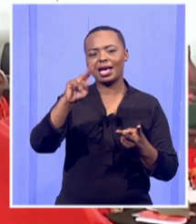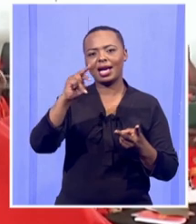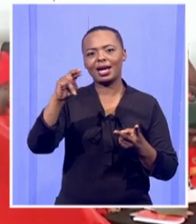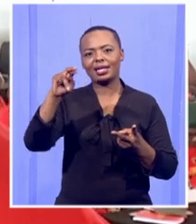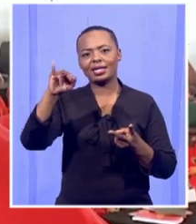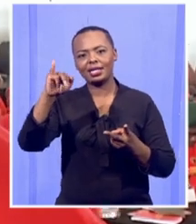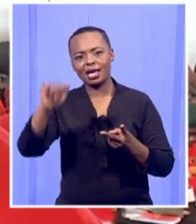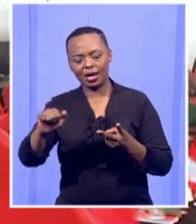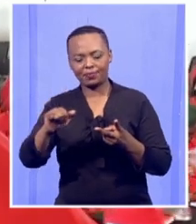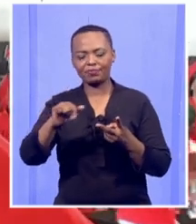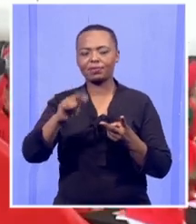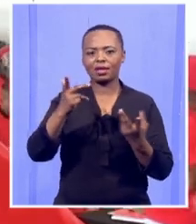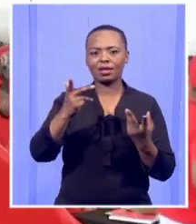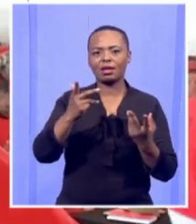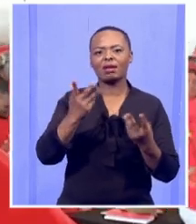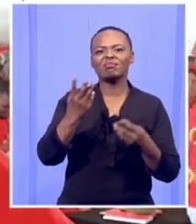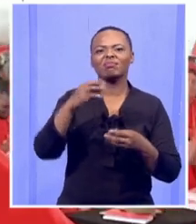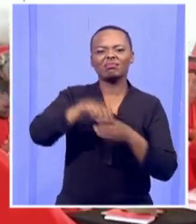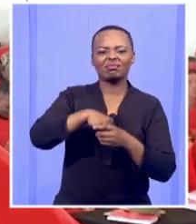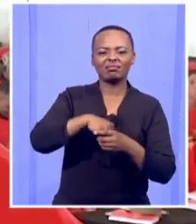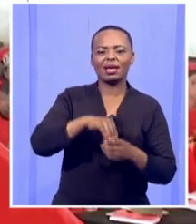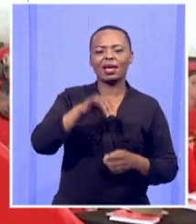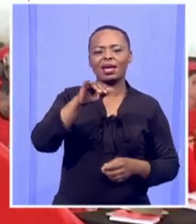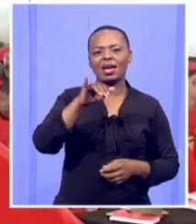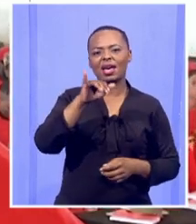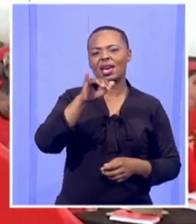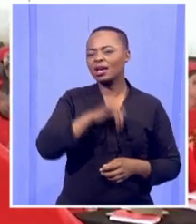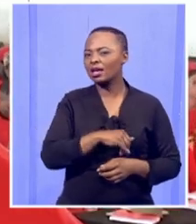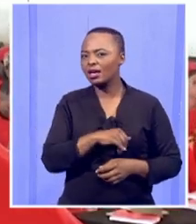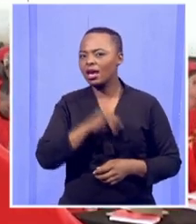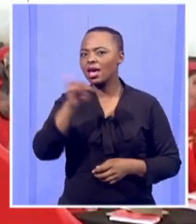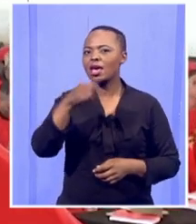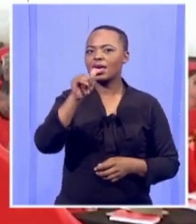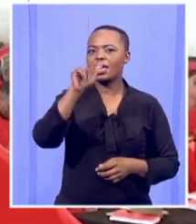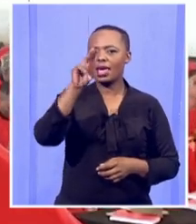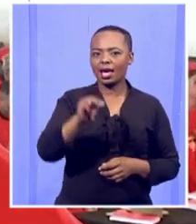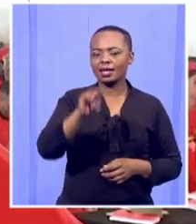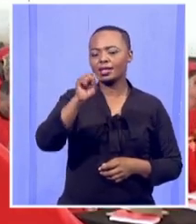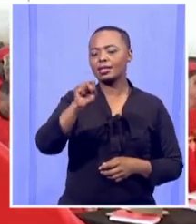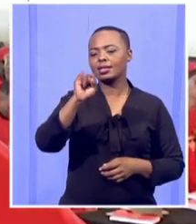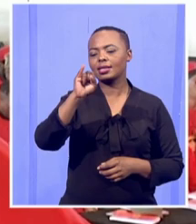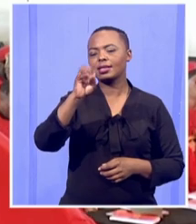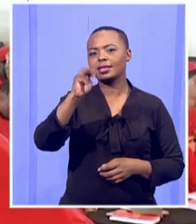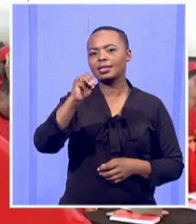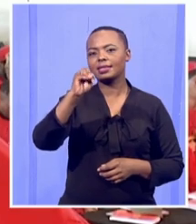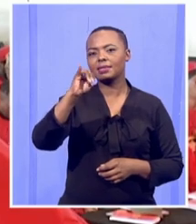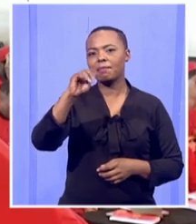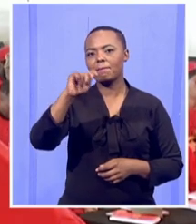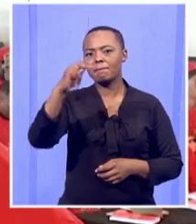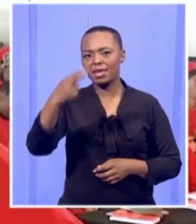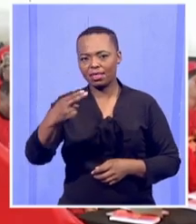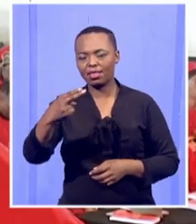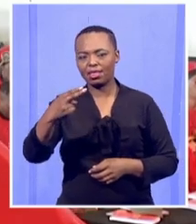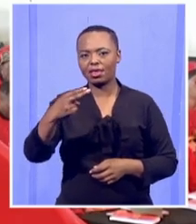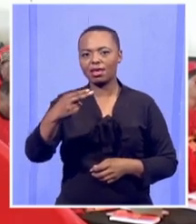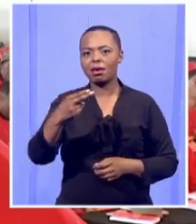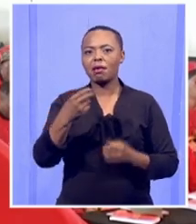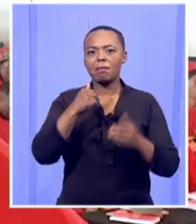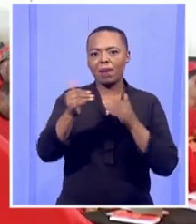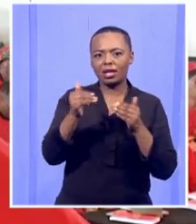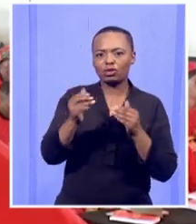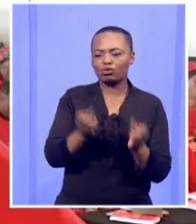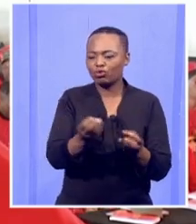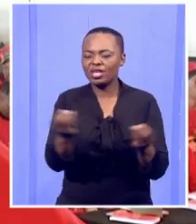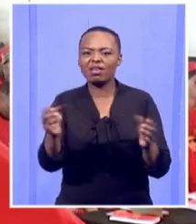And there are a number of them, including in Smithfield, we managed to occupy the unoccupied land. So there are a number of achievements.